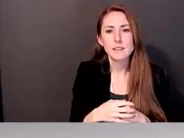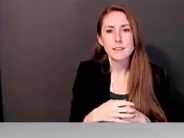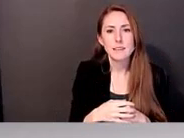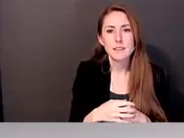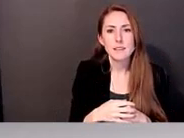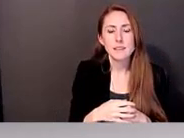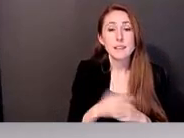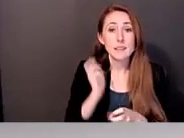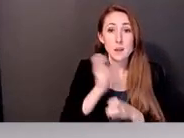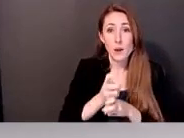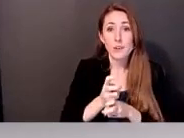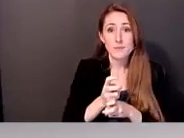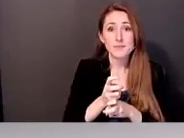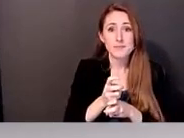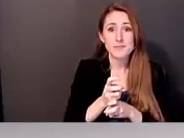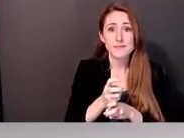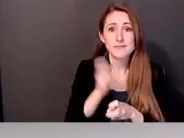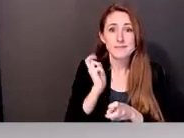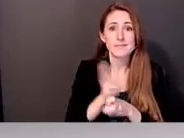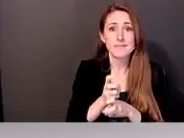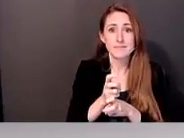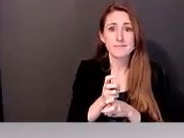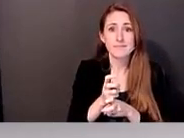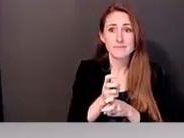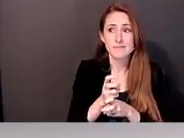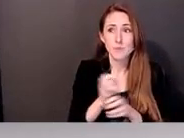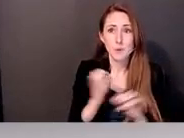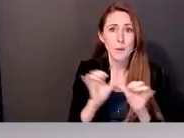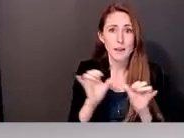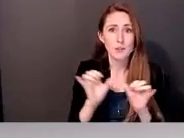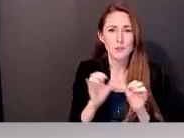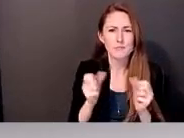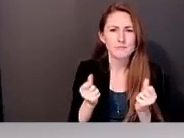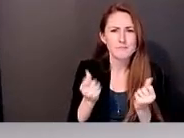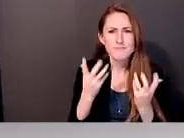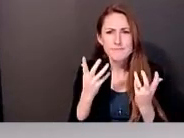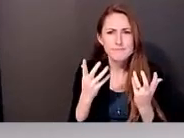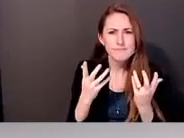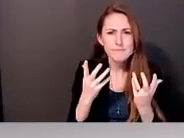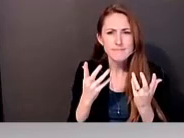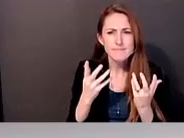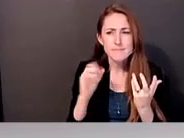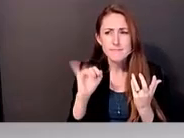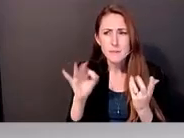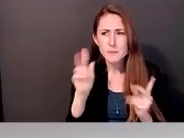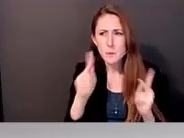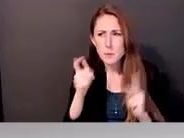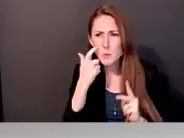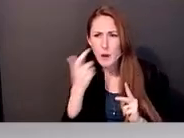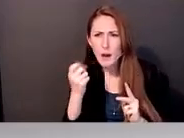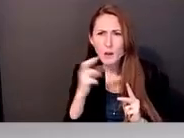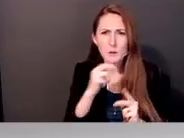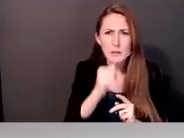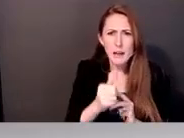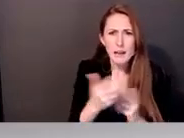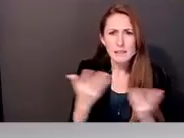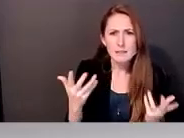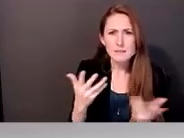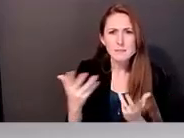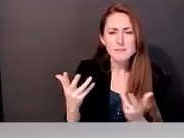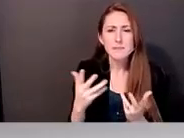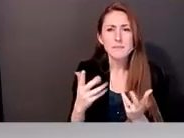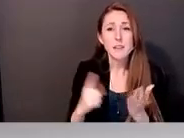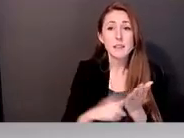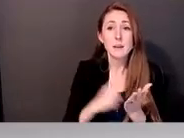it's hard to get to measure that. Whereas sometimes we are left only with more kind of passive